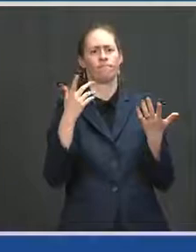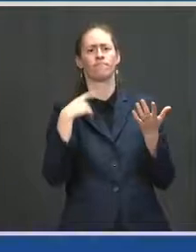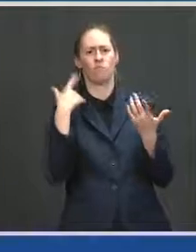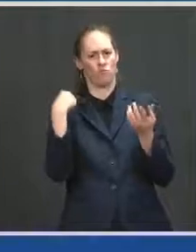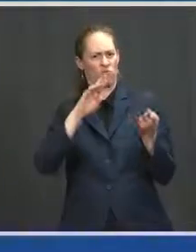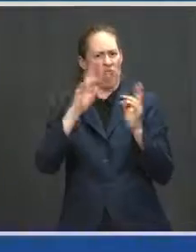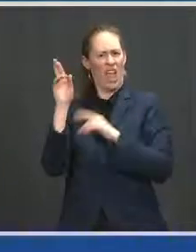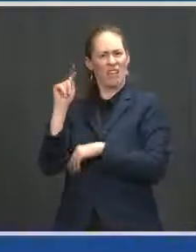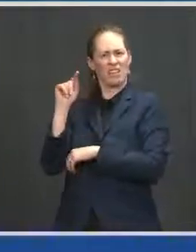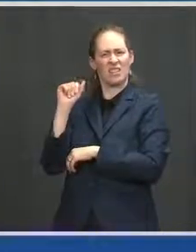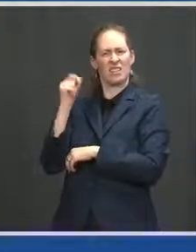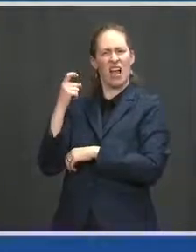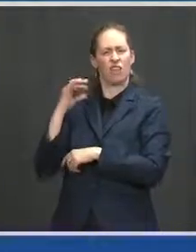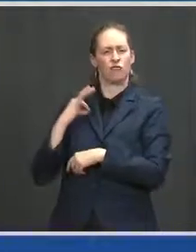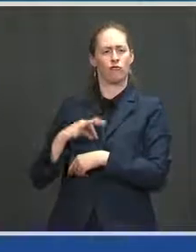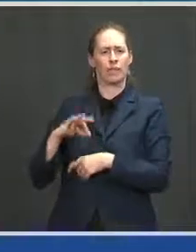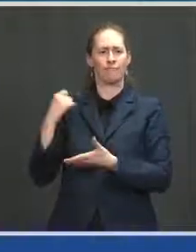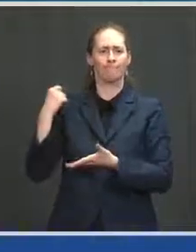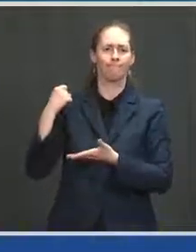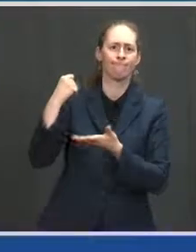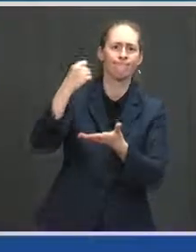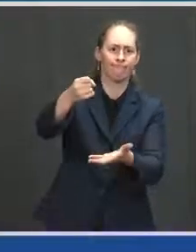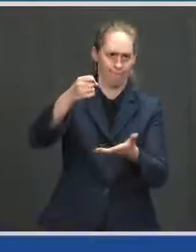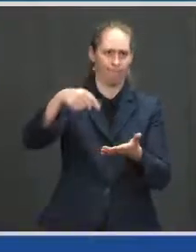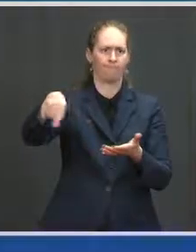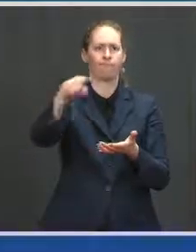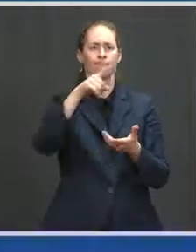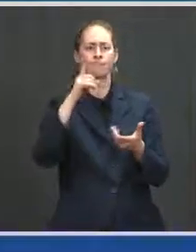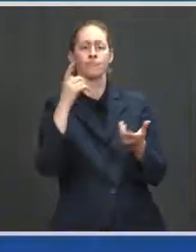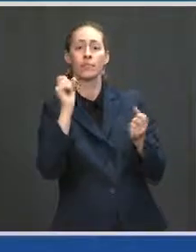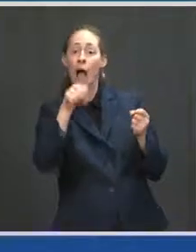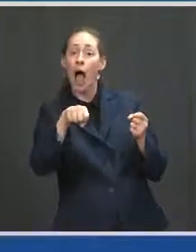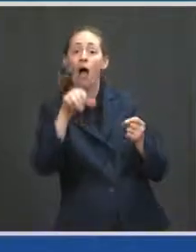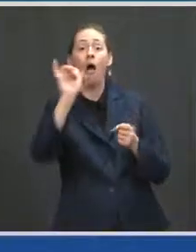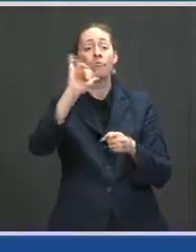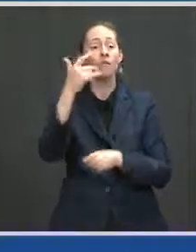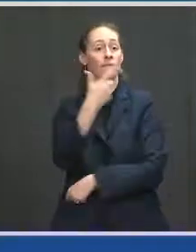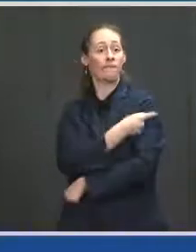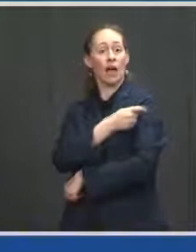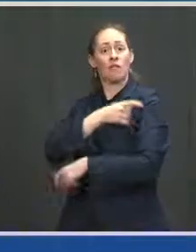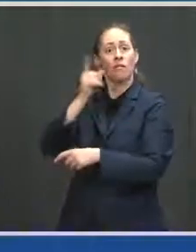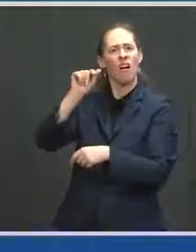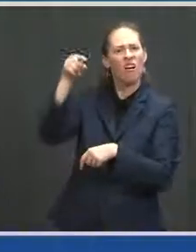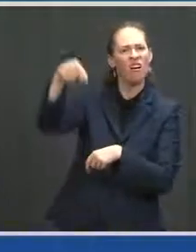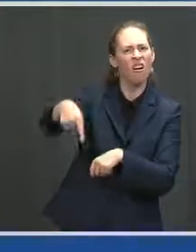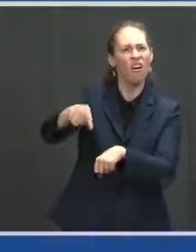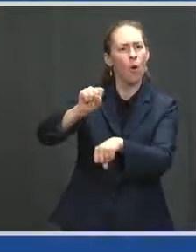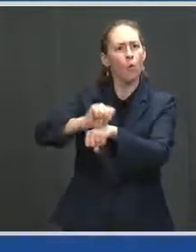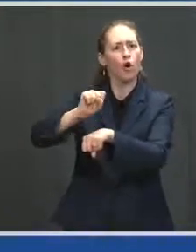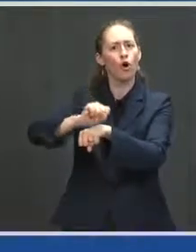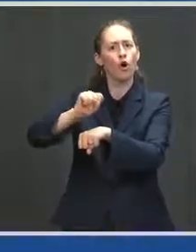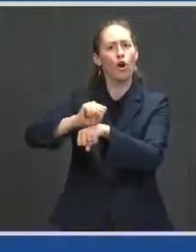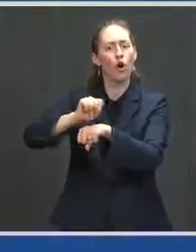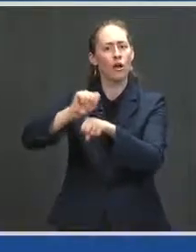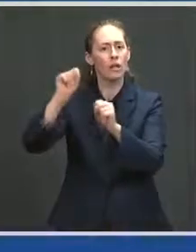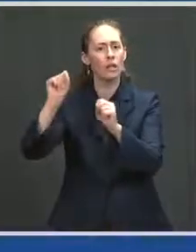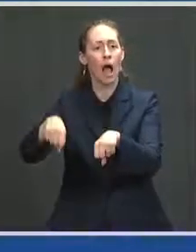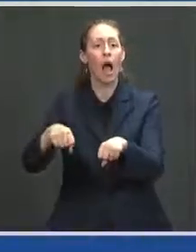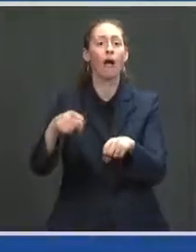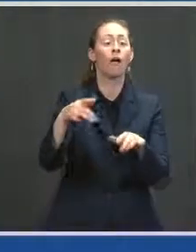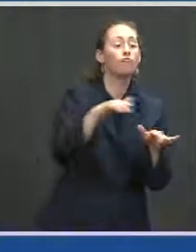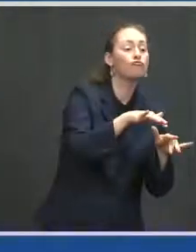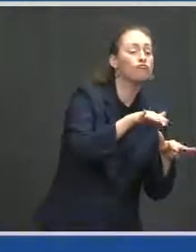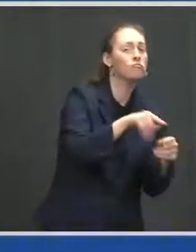vaccination clinics to make it even more convenient for their employees to get a shot. Fourth, we're going to